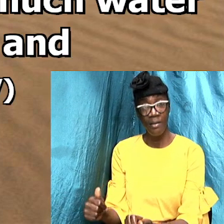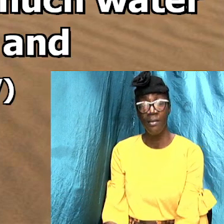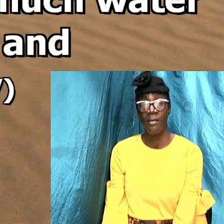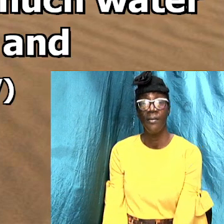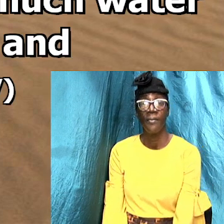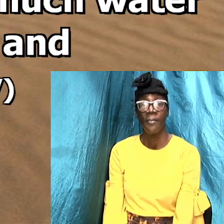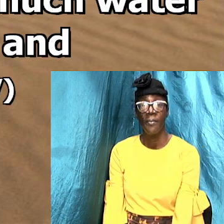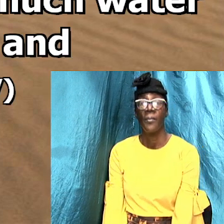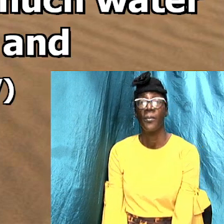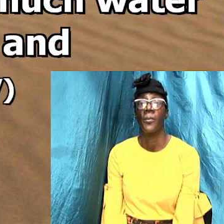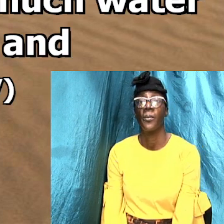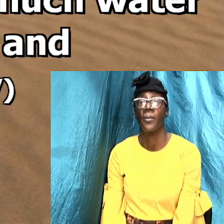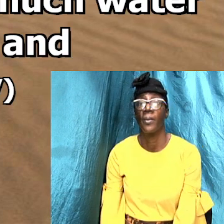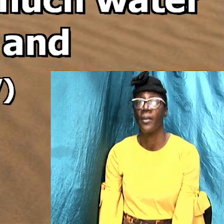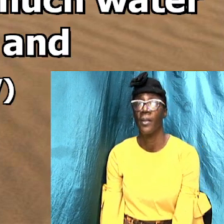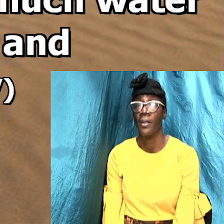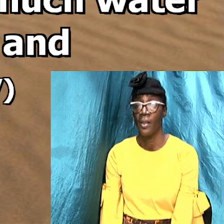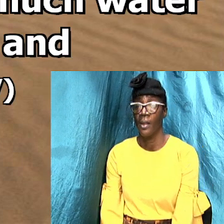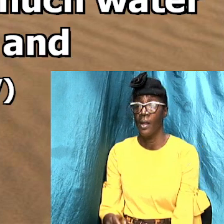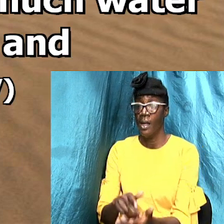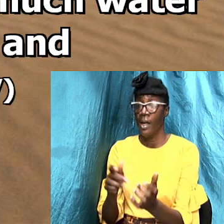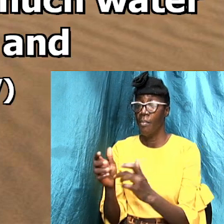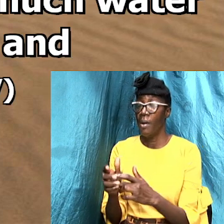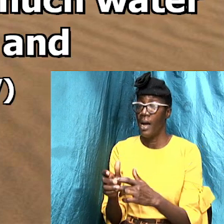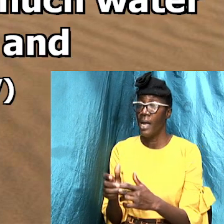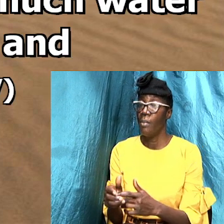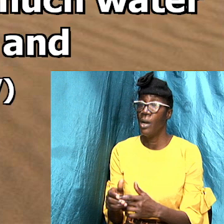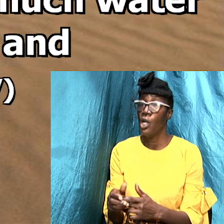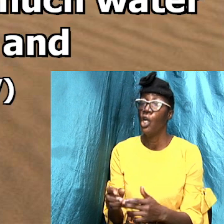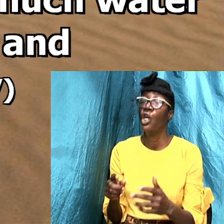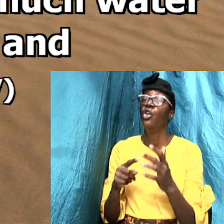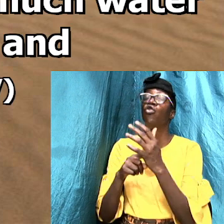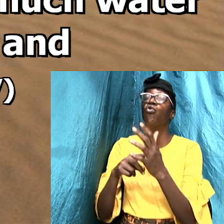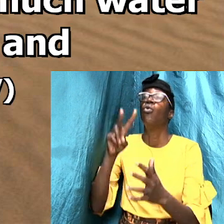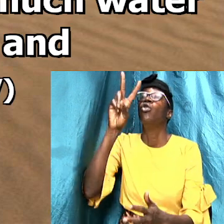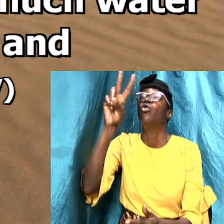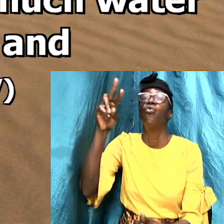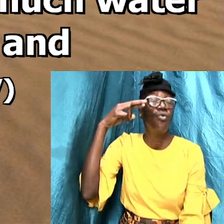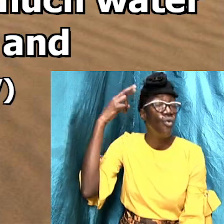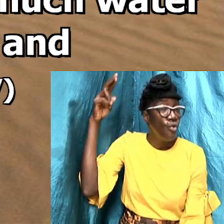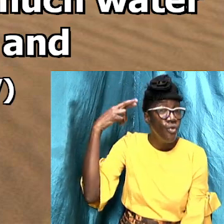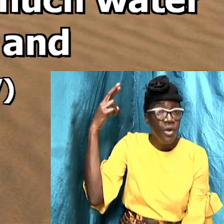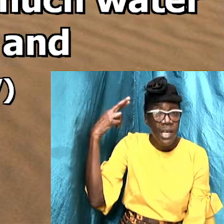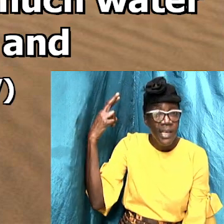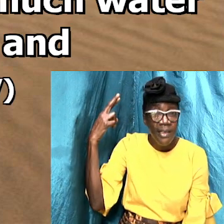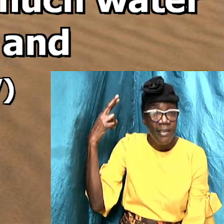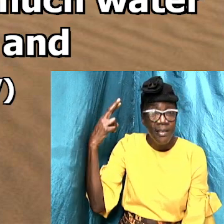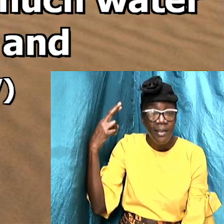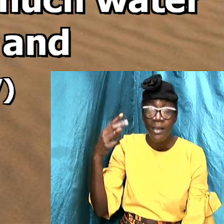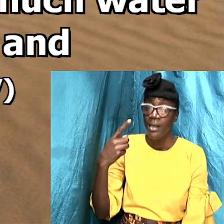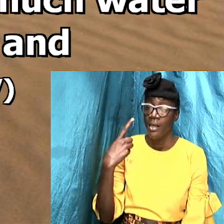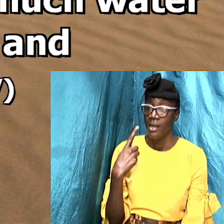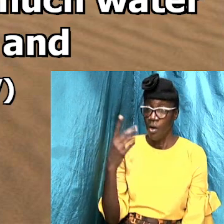rendering so the Bible gave two reasons why John baptized at Anon one